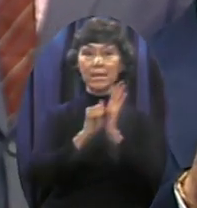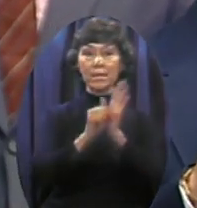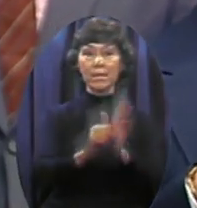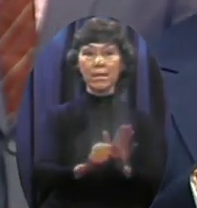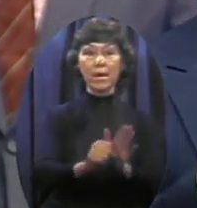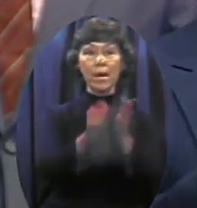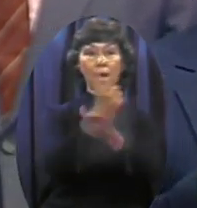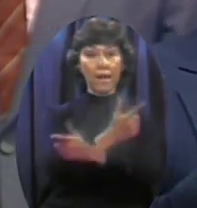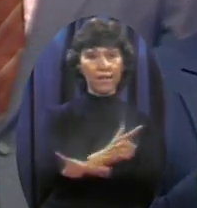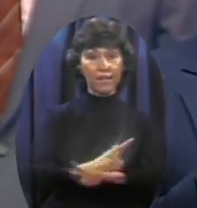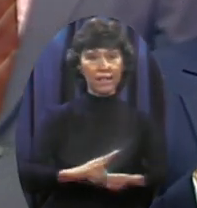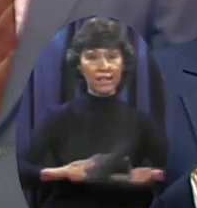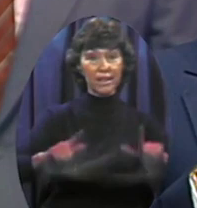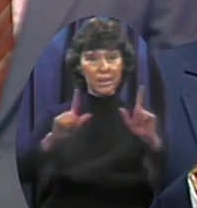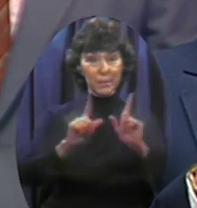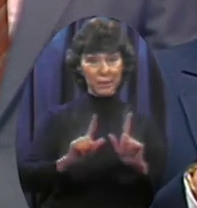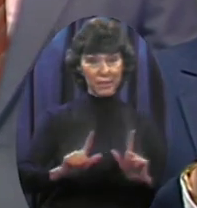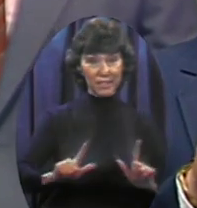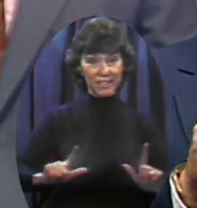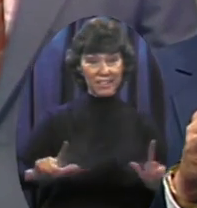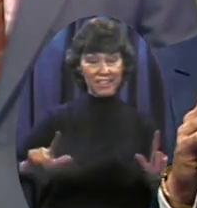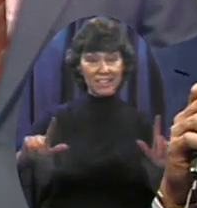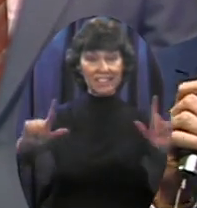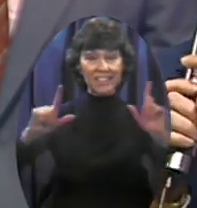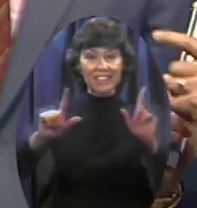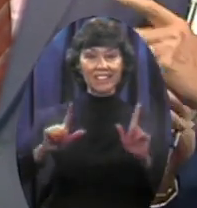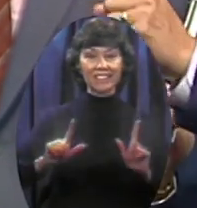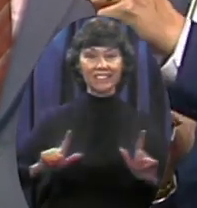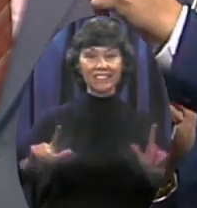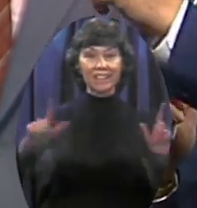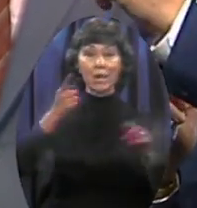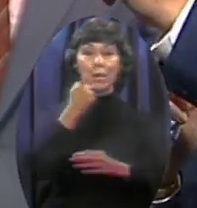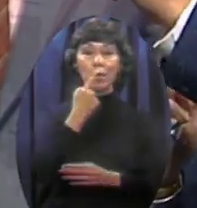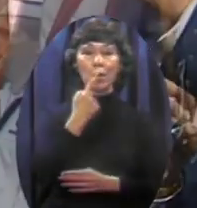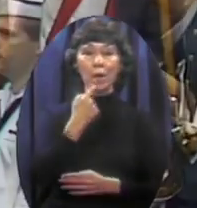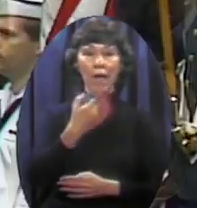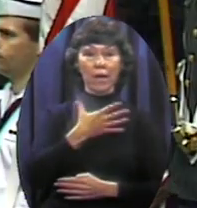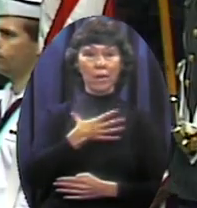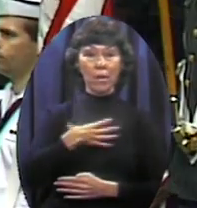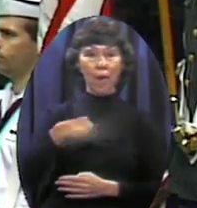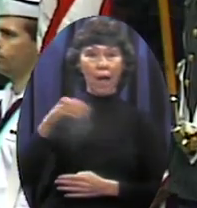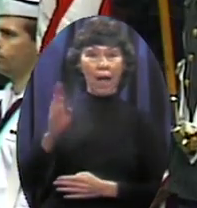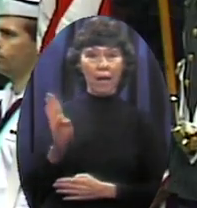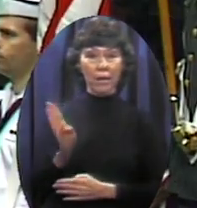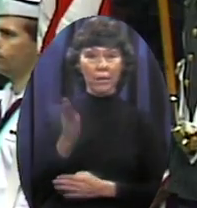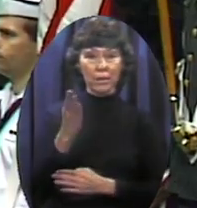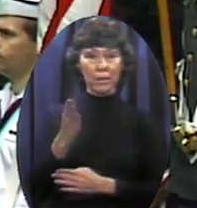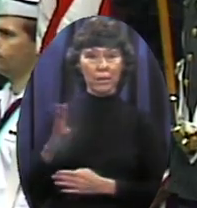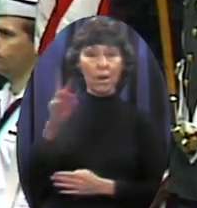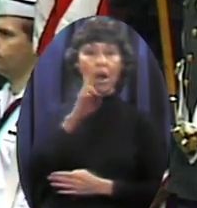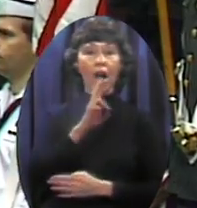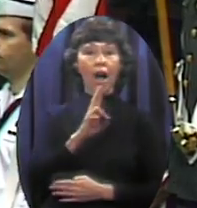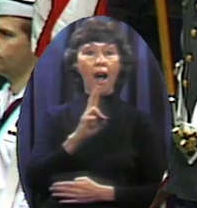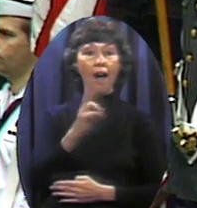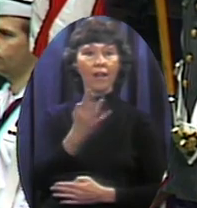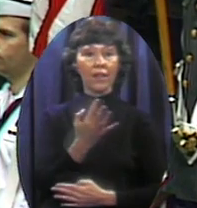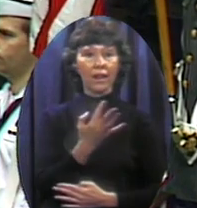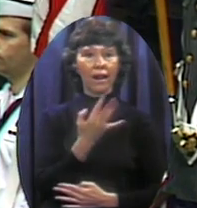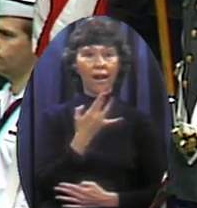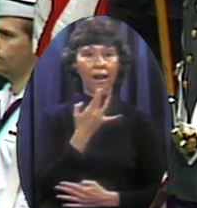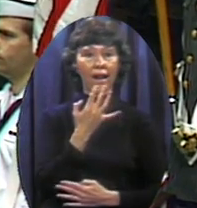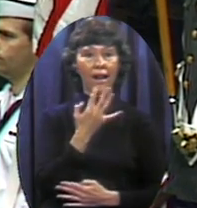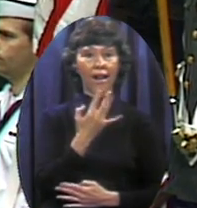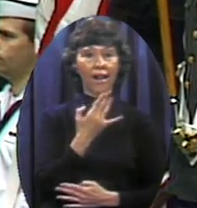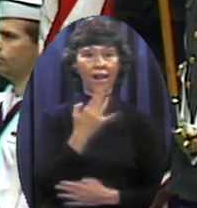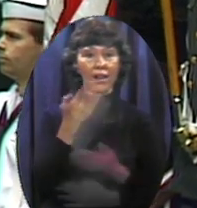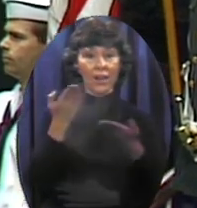liberty ¶ ¶ Red, white, and blue are her colors